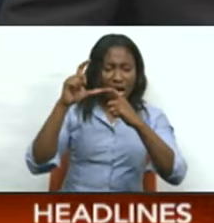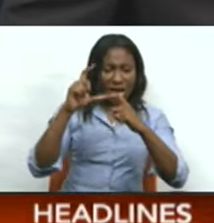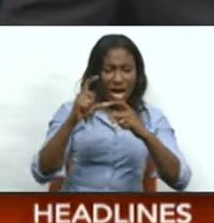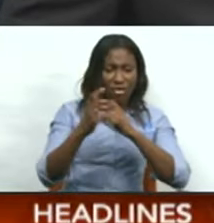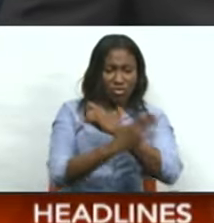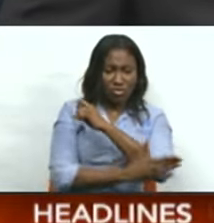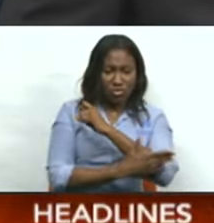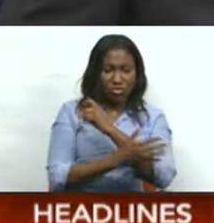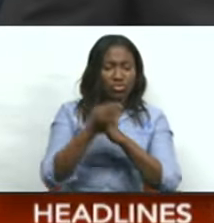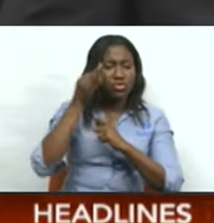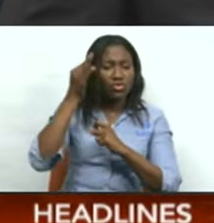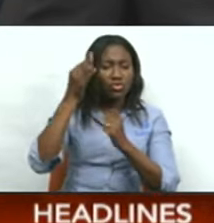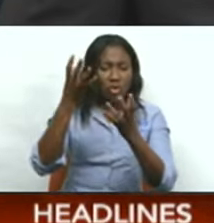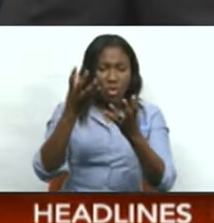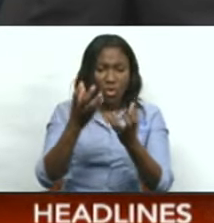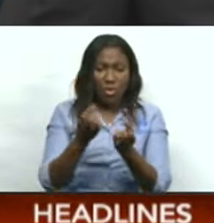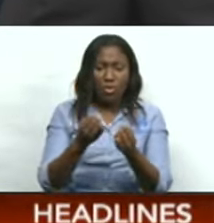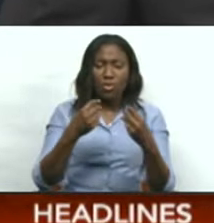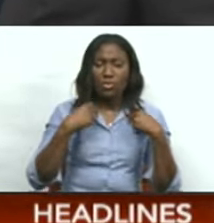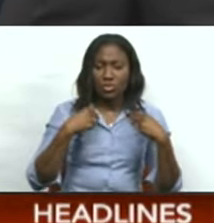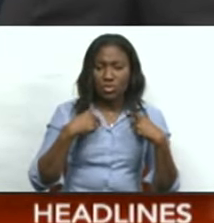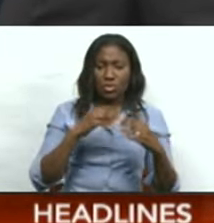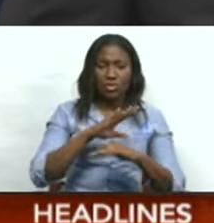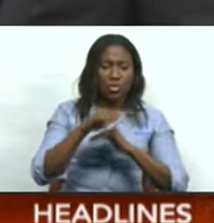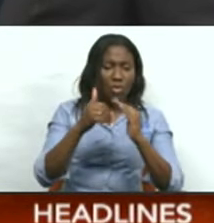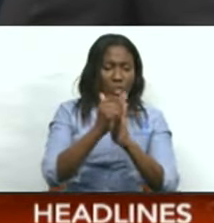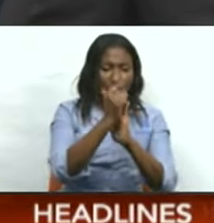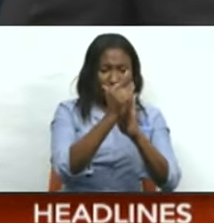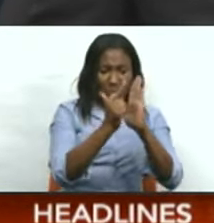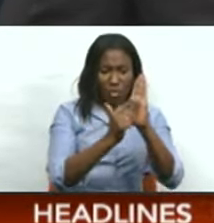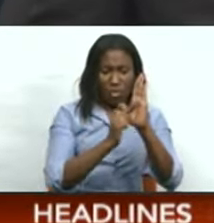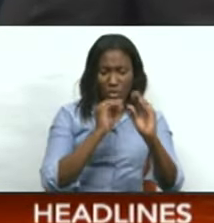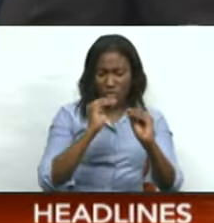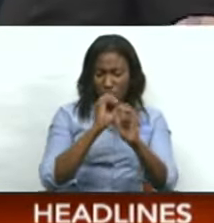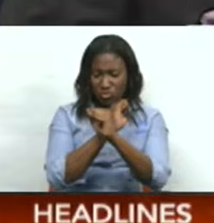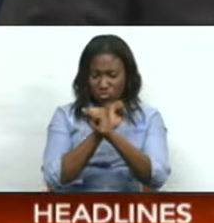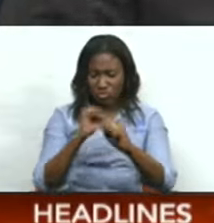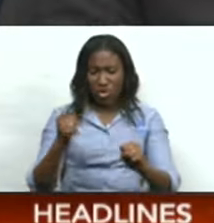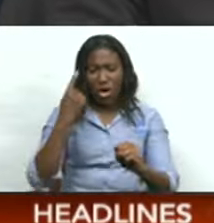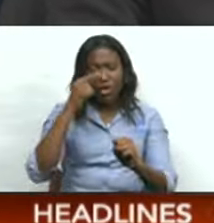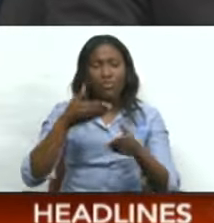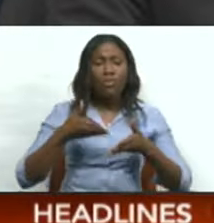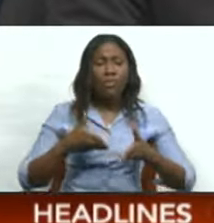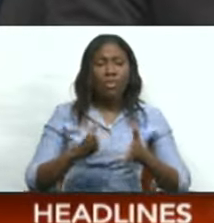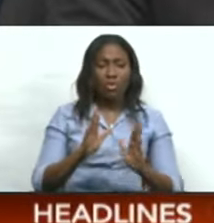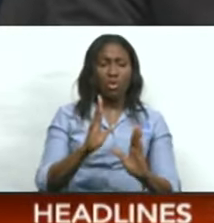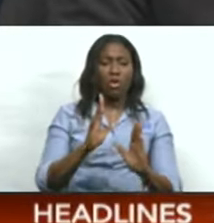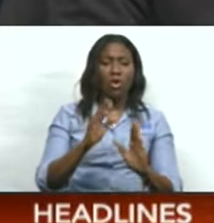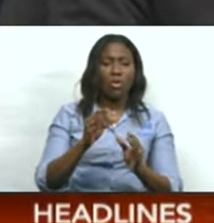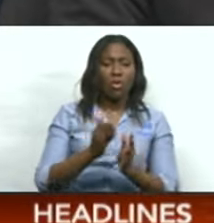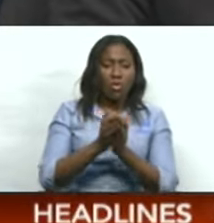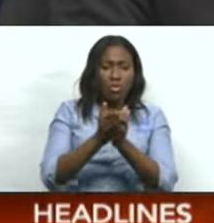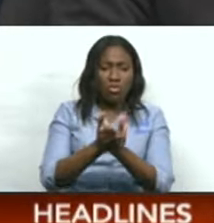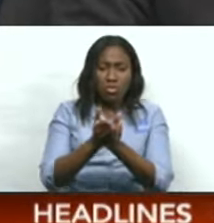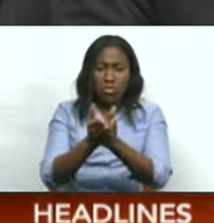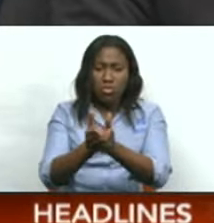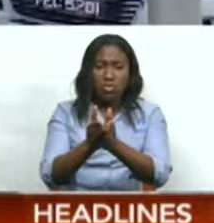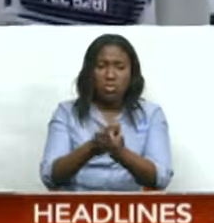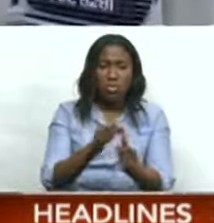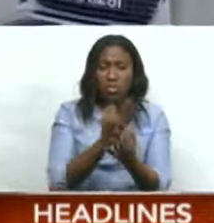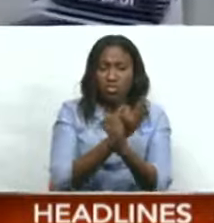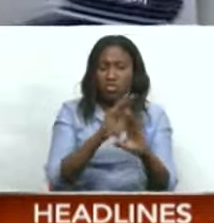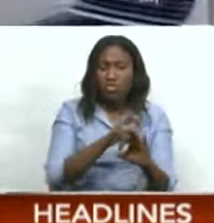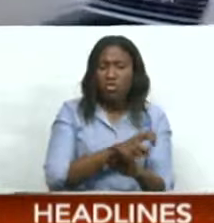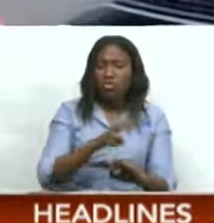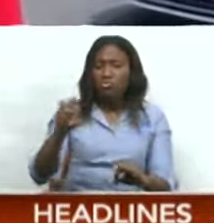are hoping to have all laws in place by next month to facilitate free movement within the region. This was revealed by Faisabad MP